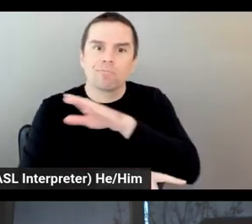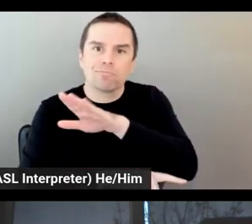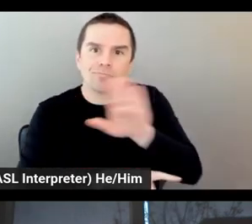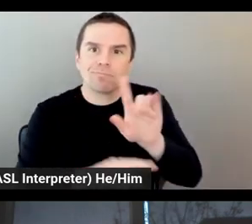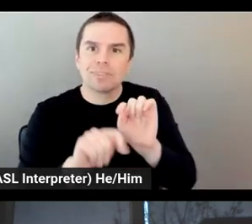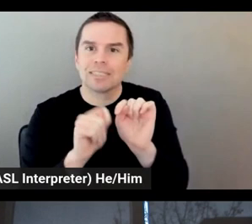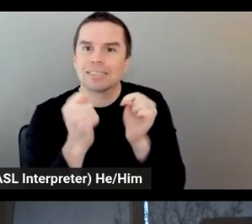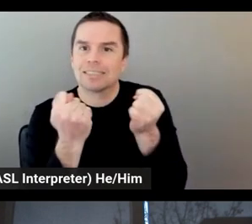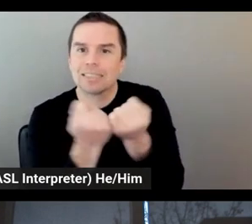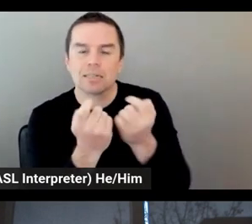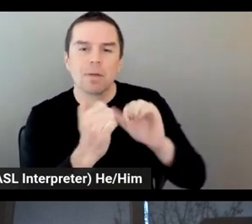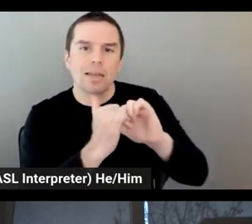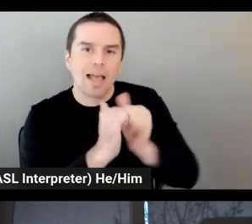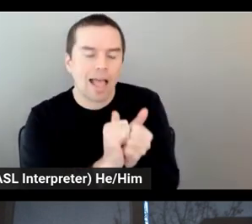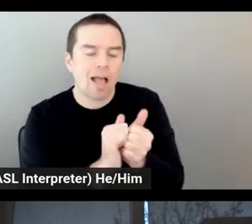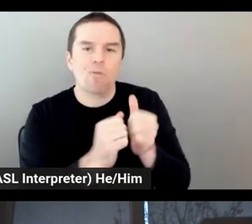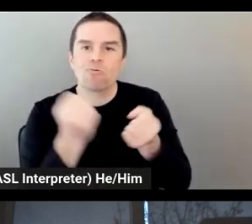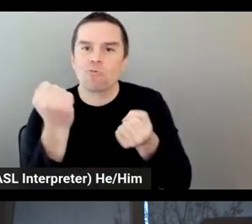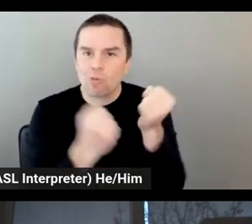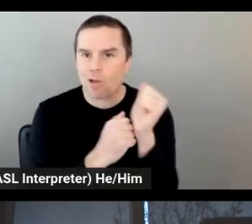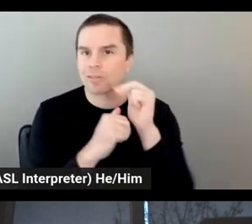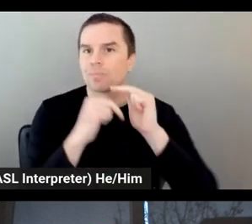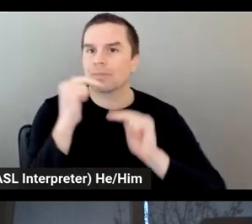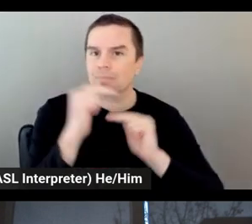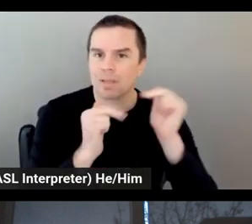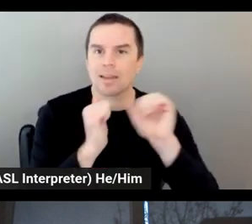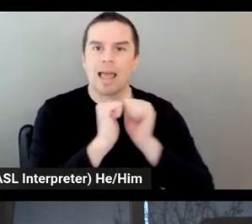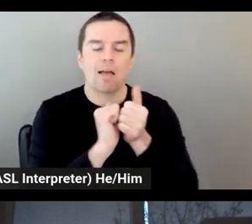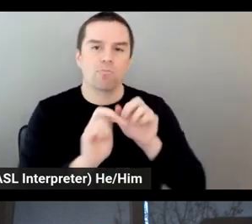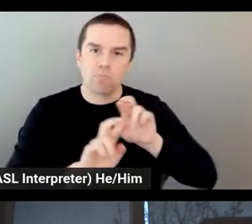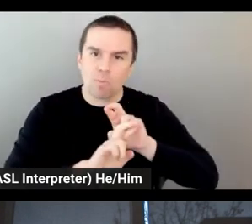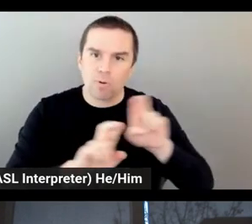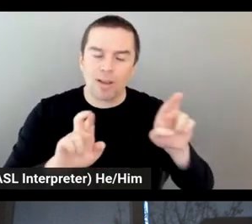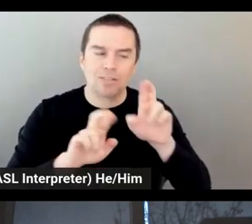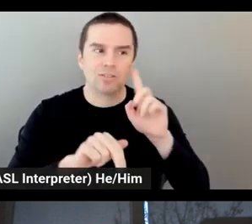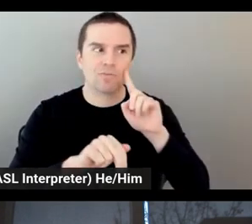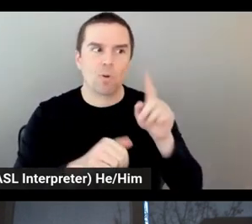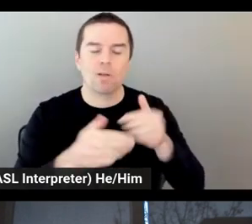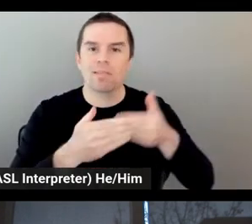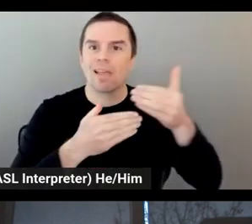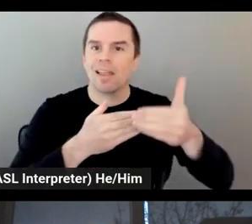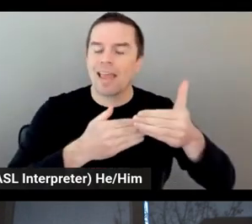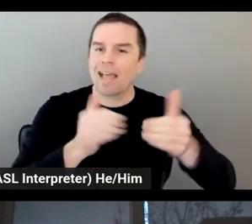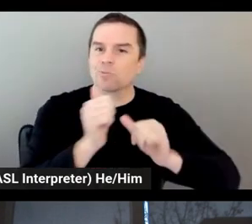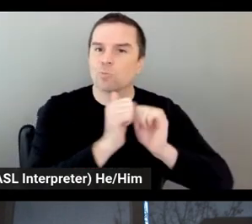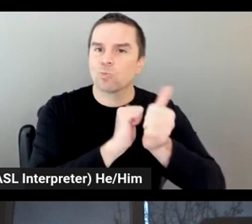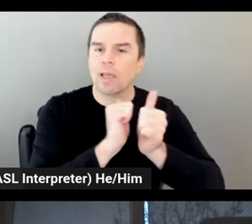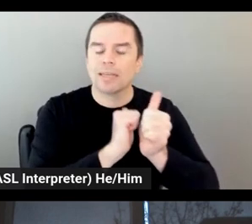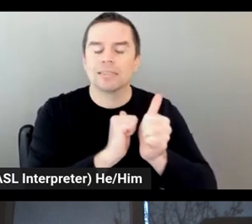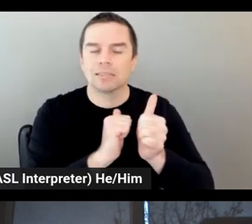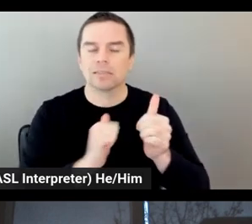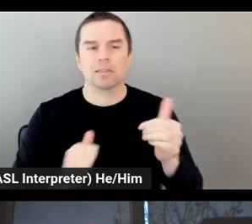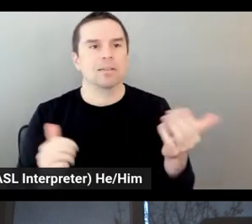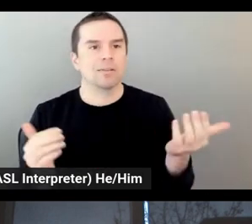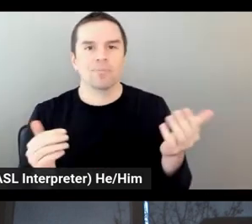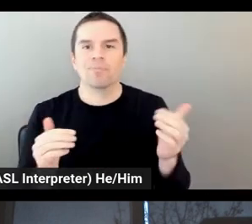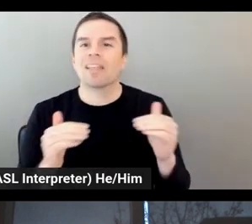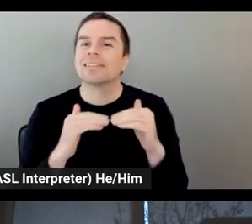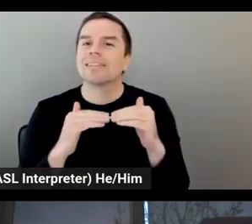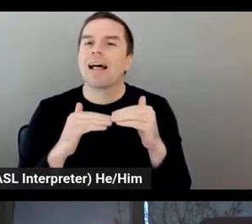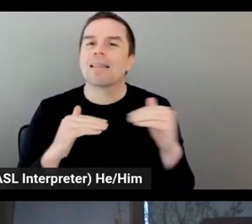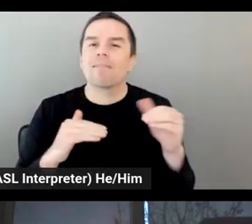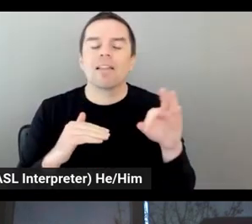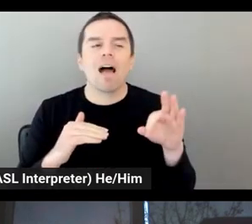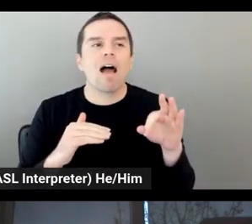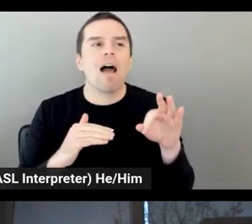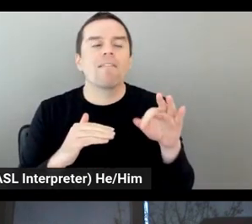shaping up, how preparations are going for that next race. I think there's a level of intimacy that we have never seen before in Formula One.